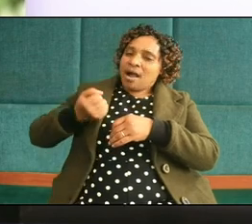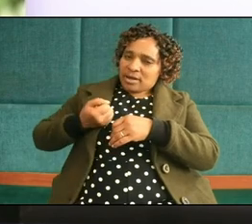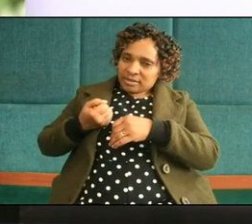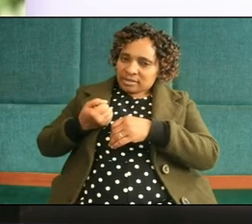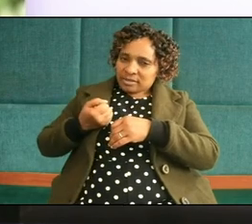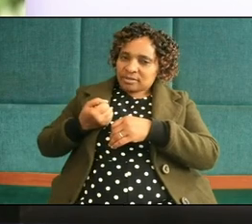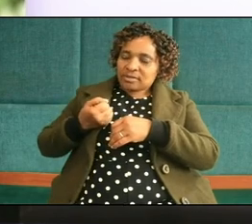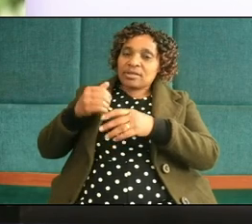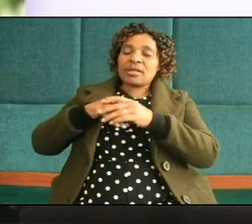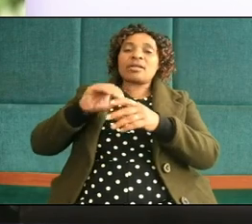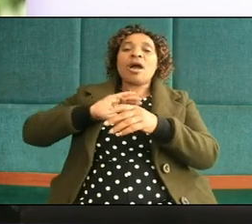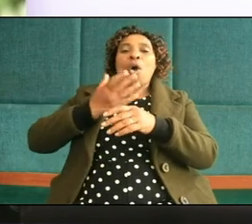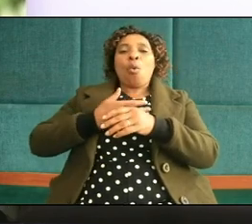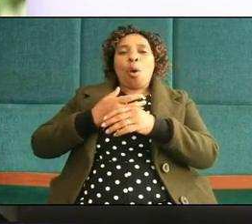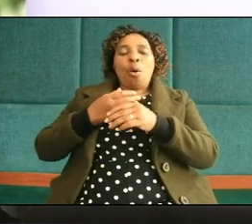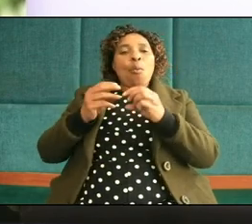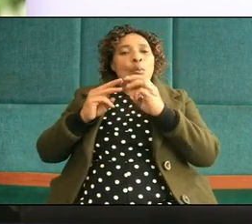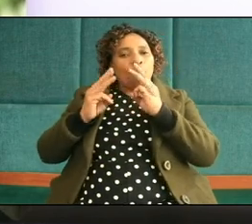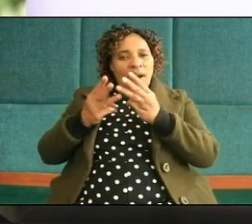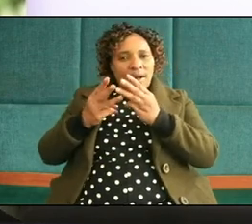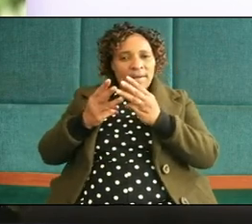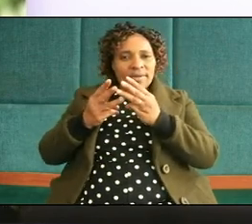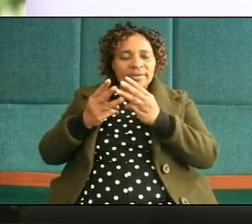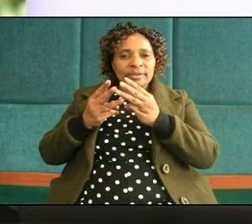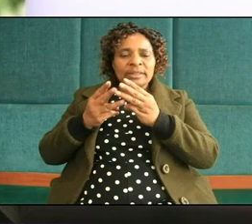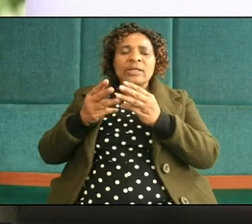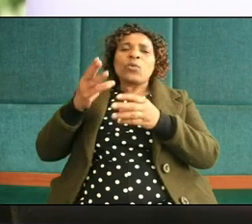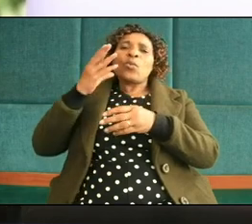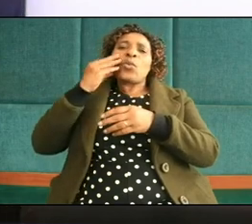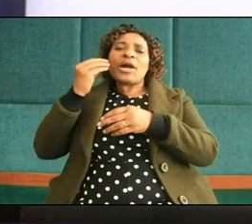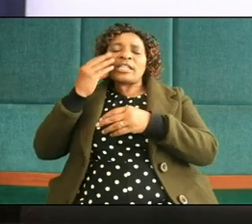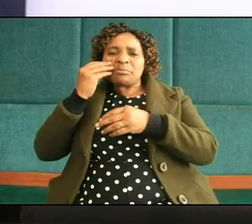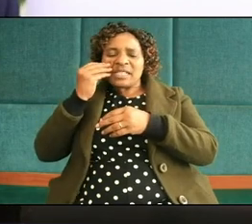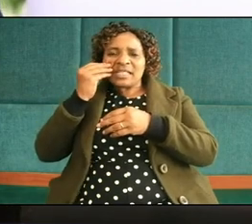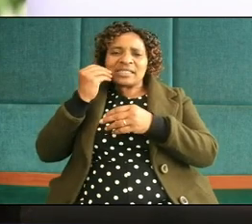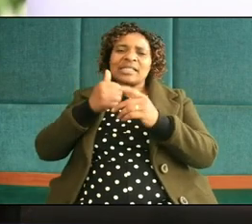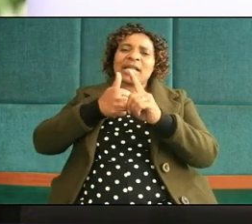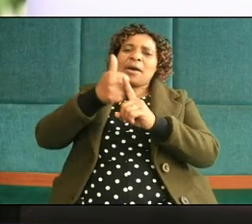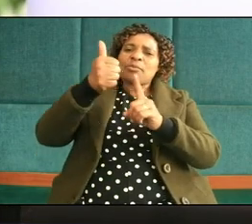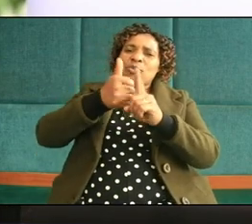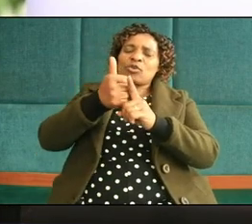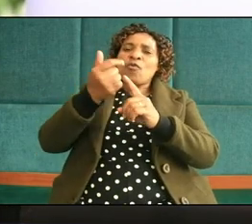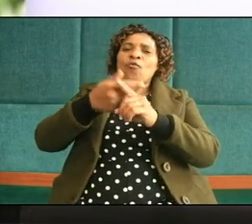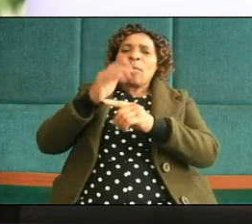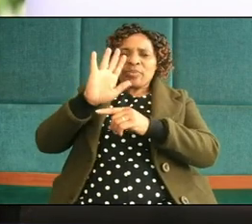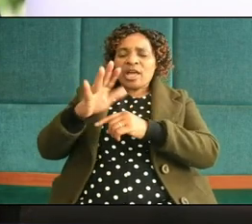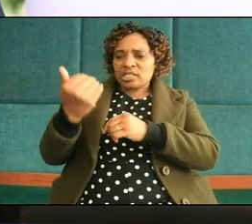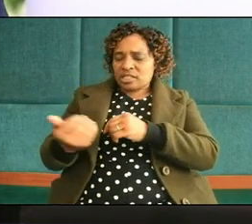our world will experience abuse from their childhood